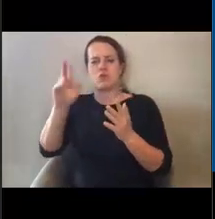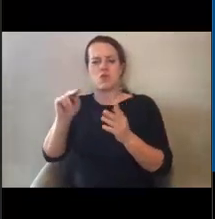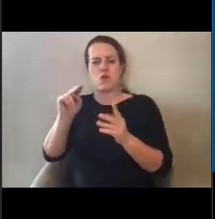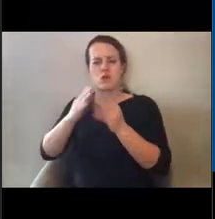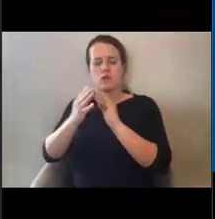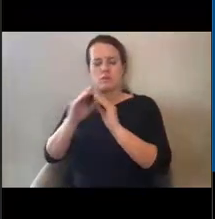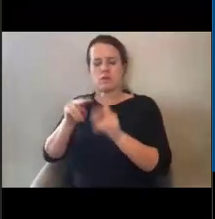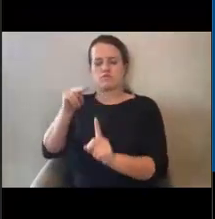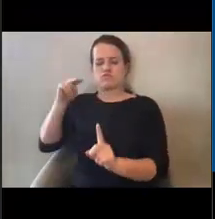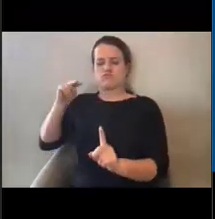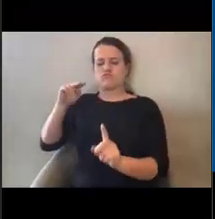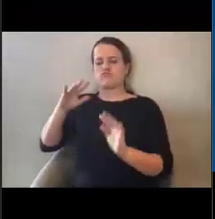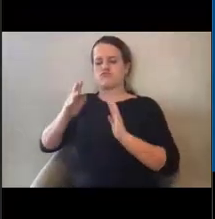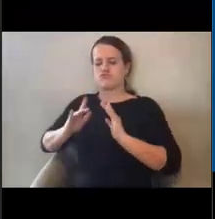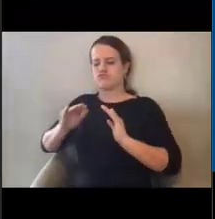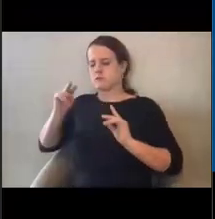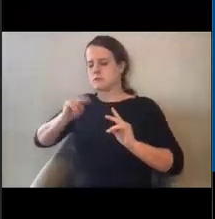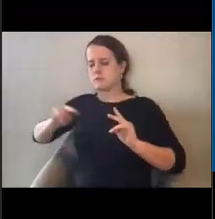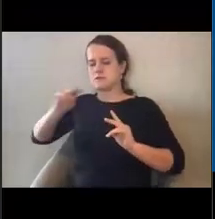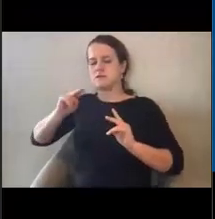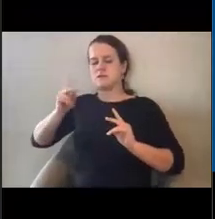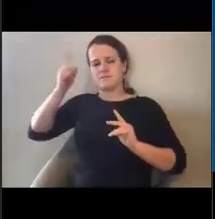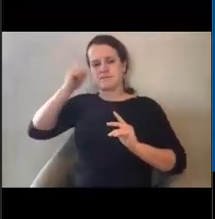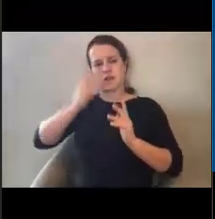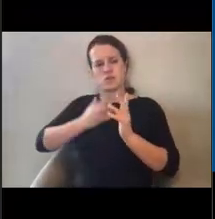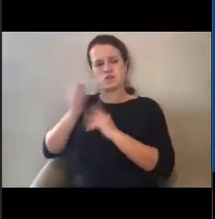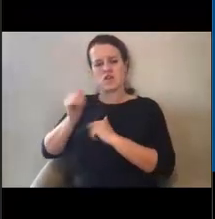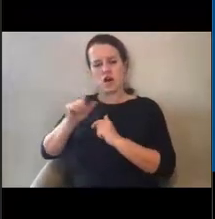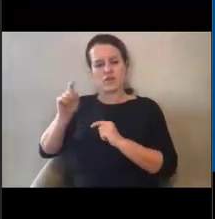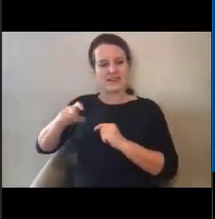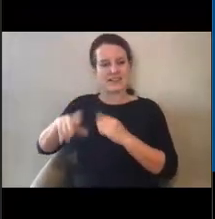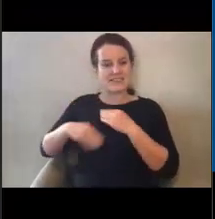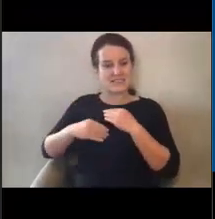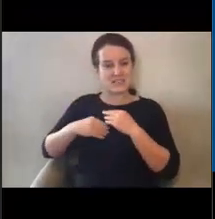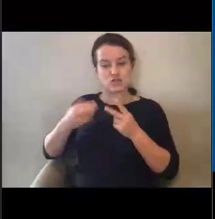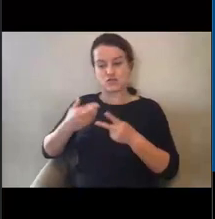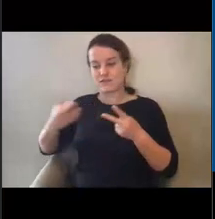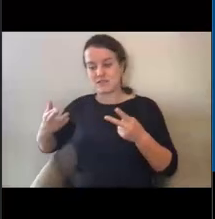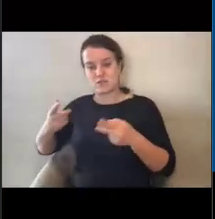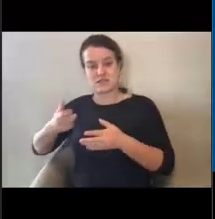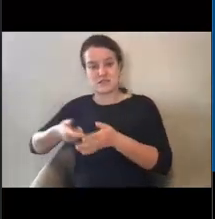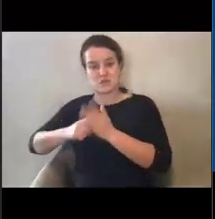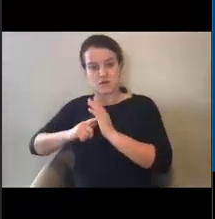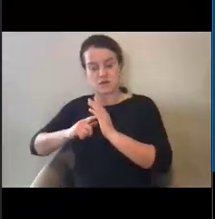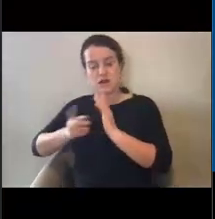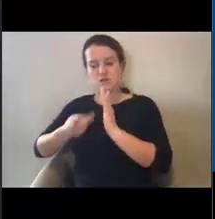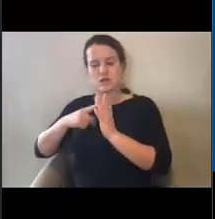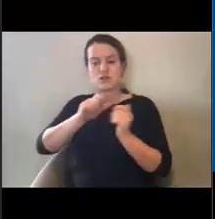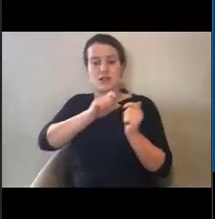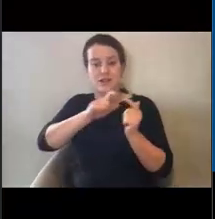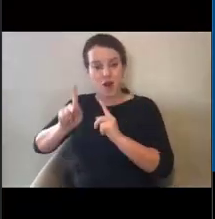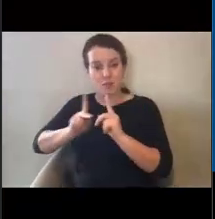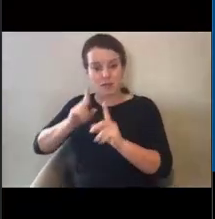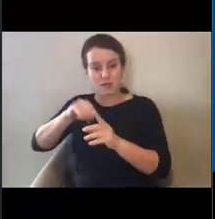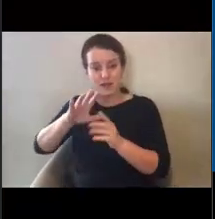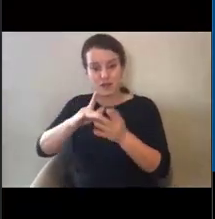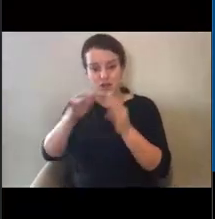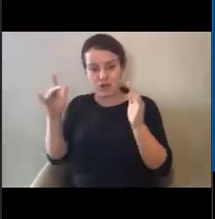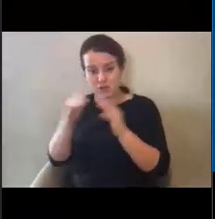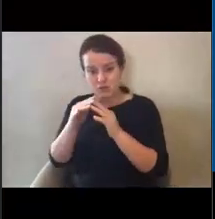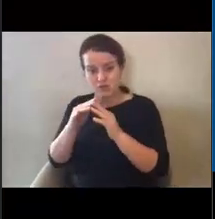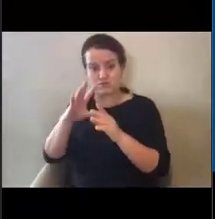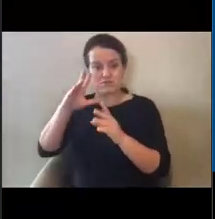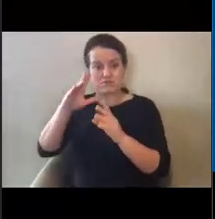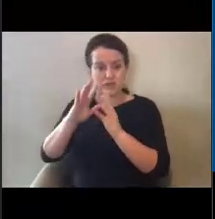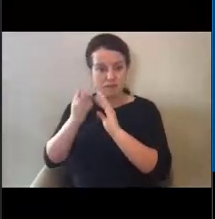you have thought through the additional needs or resources required to ensure that everyone who wants a vaccine can get one.